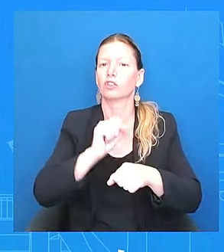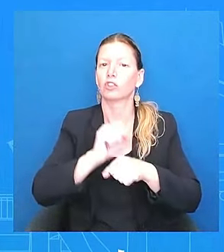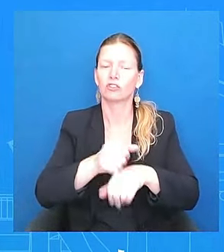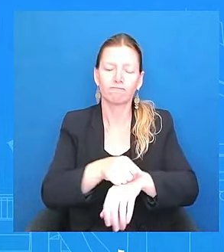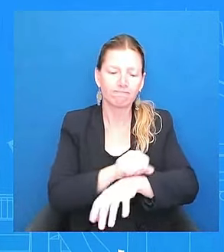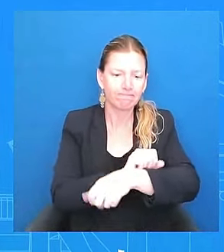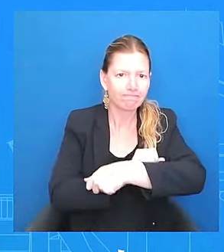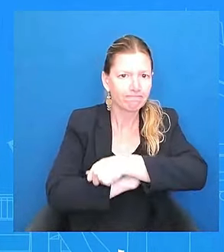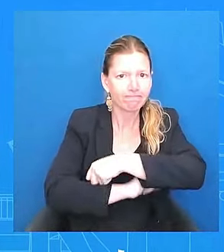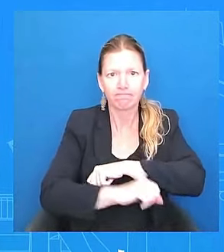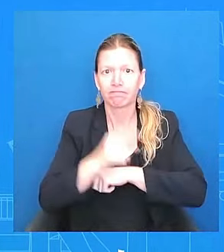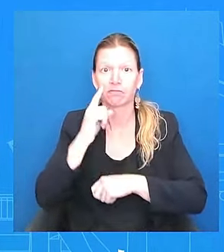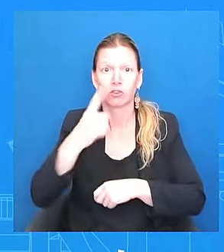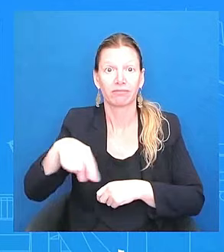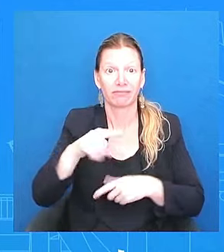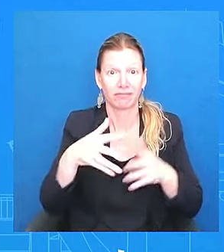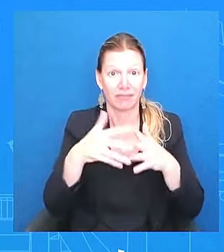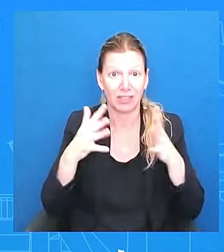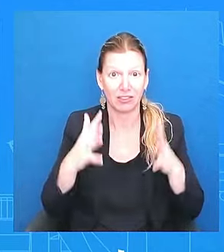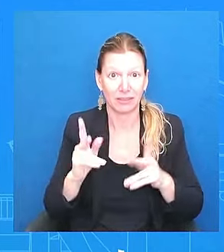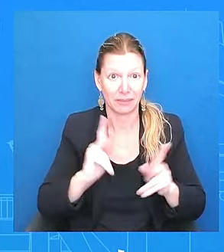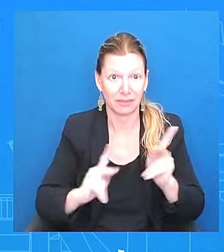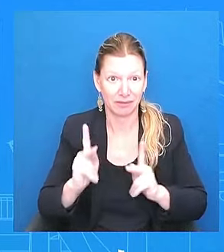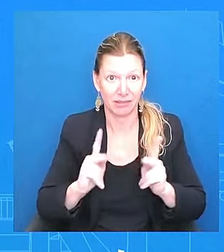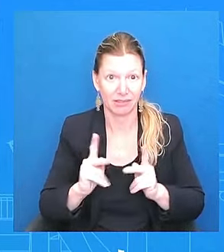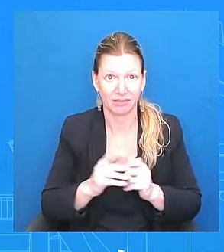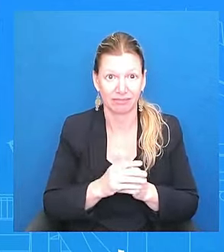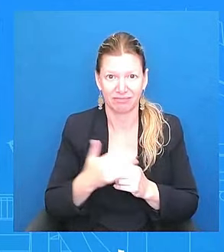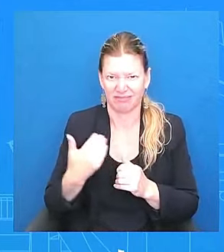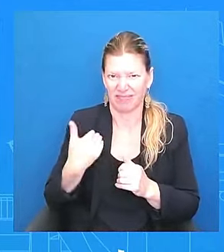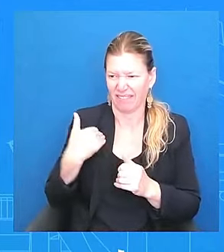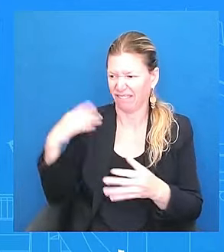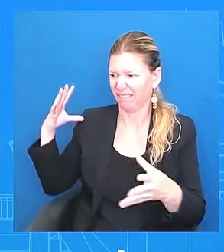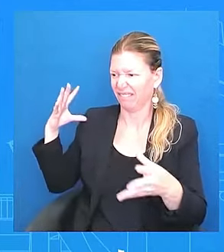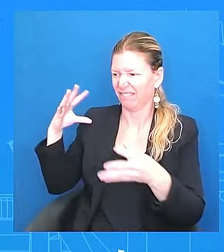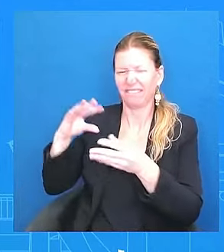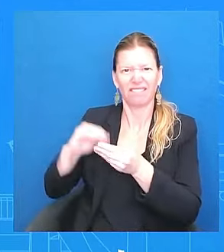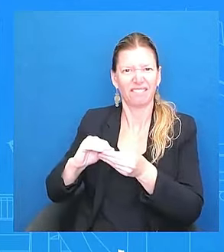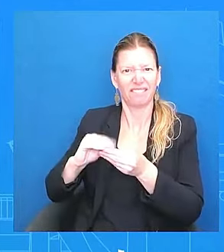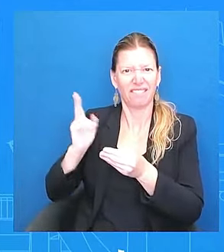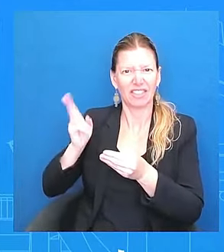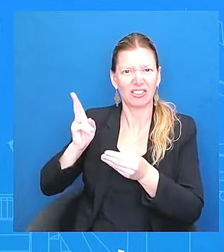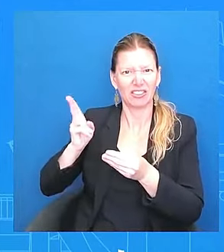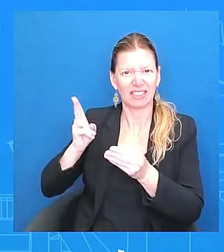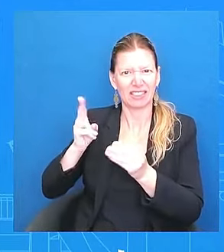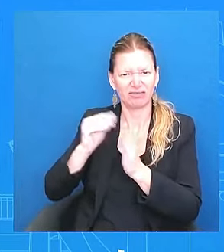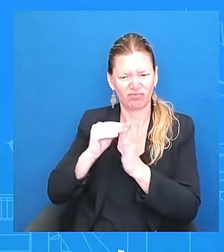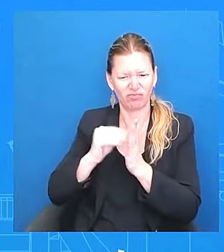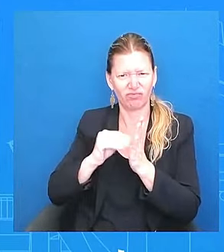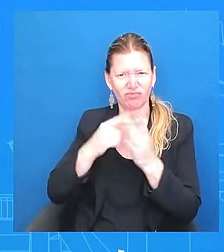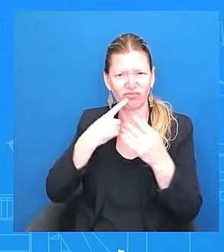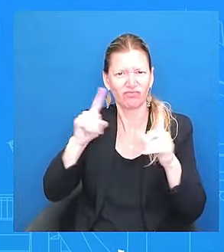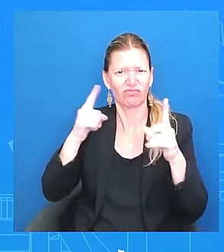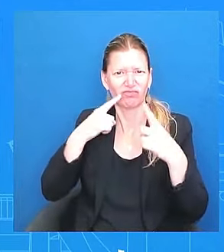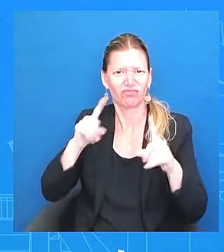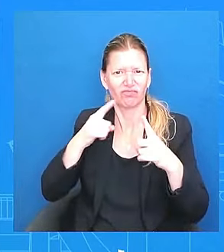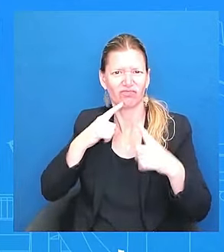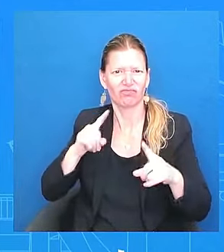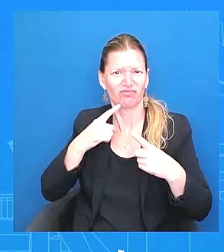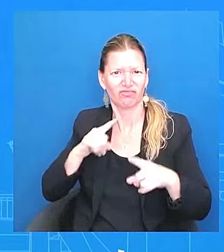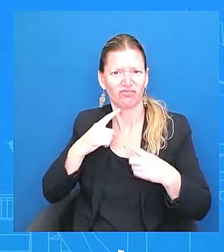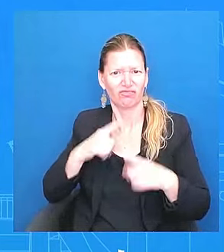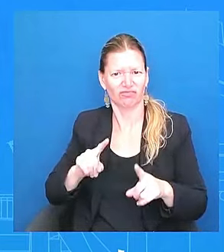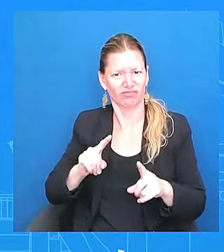record here around,